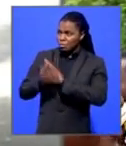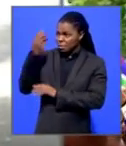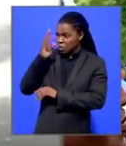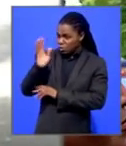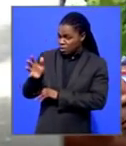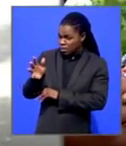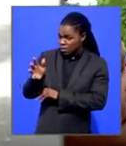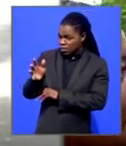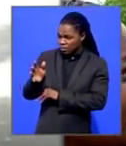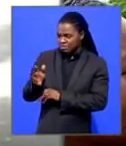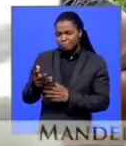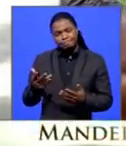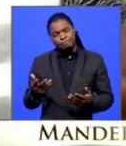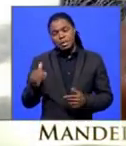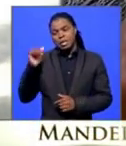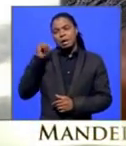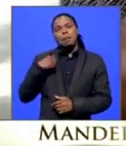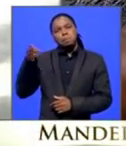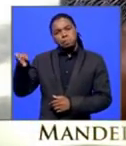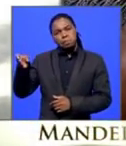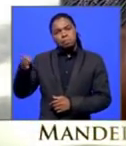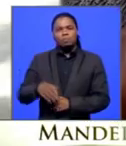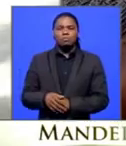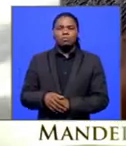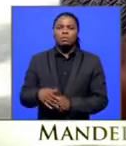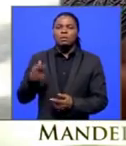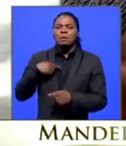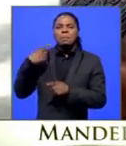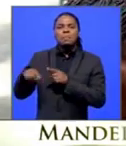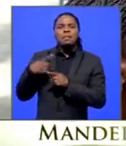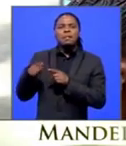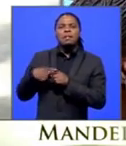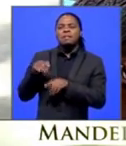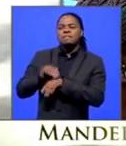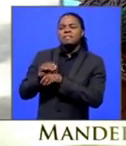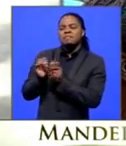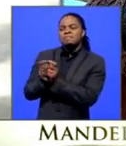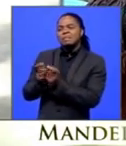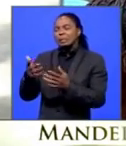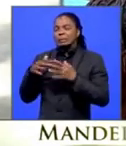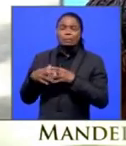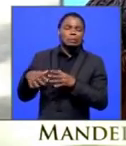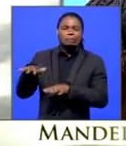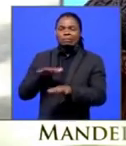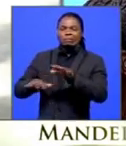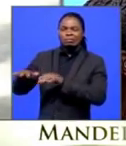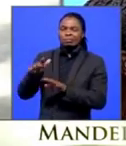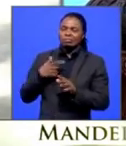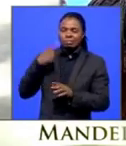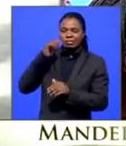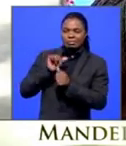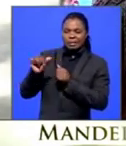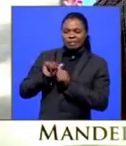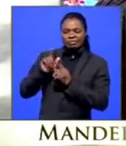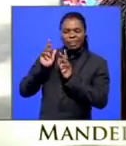Pretoria? We were there yesterday to play a friendly game and it's pretty chaotic. So I think the